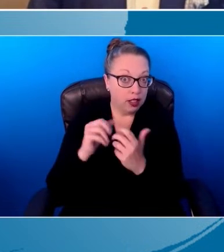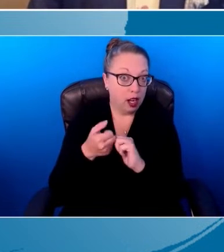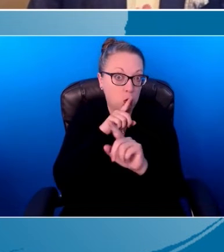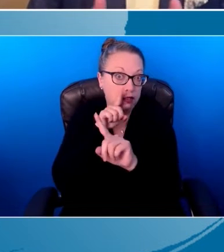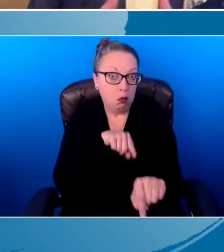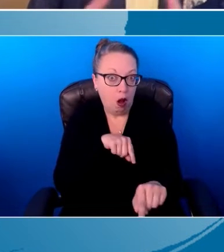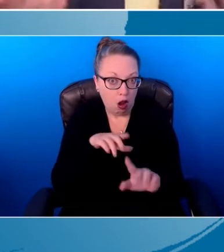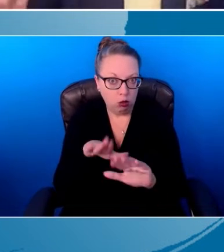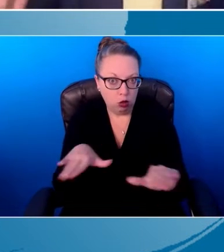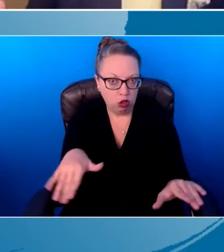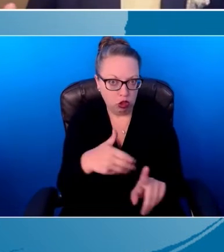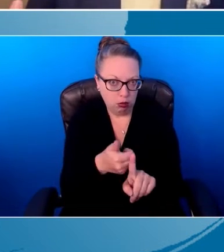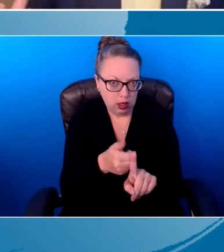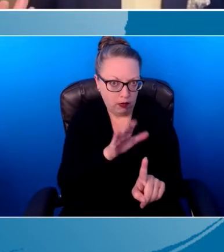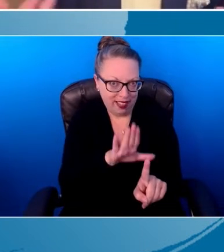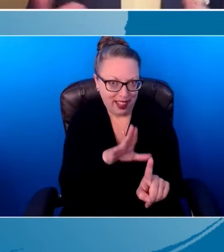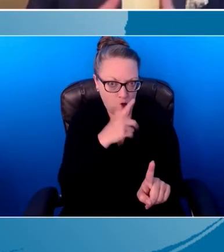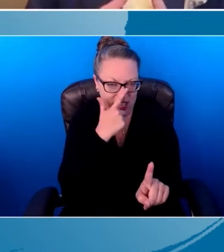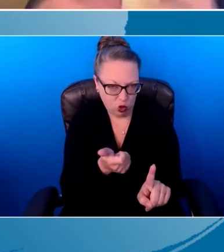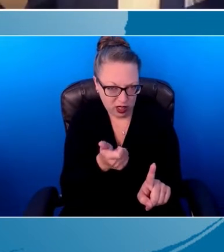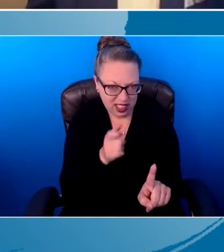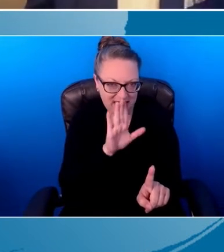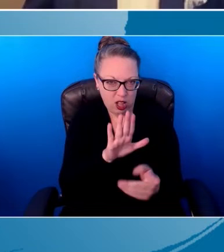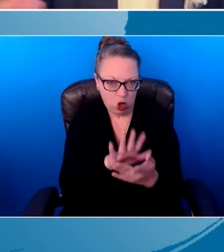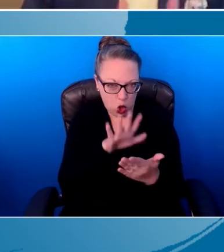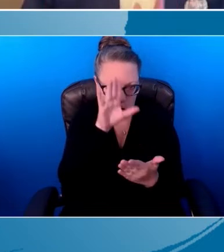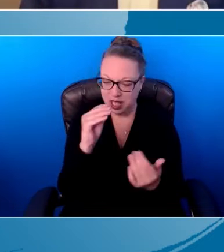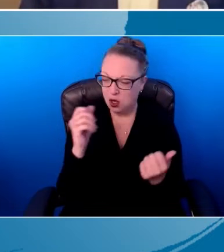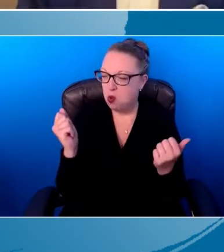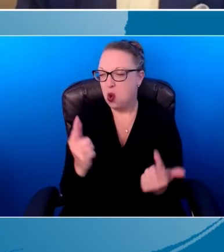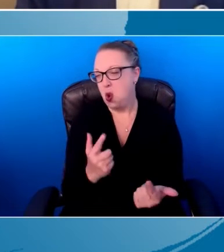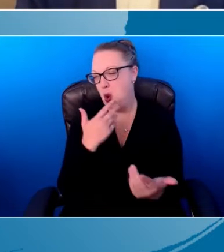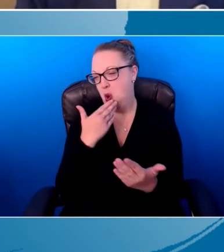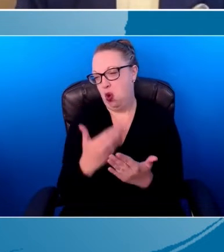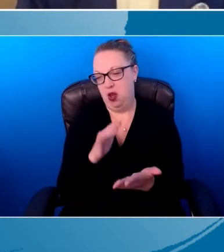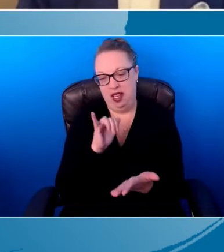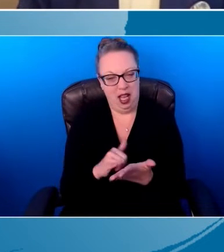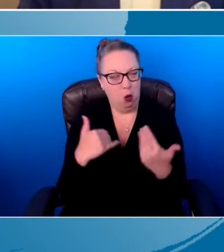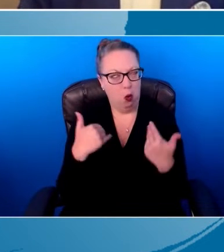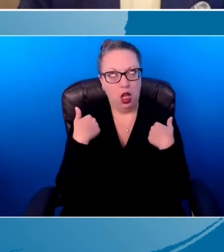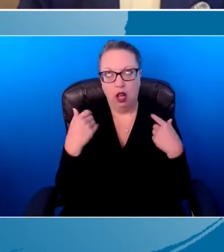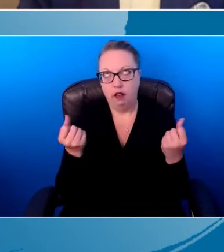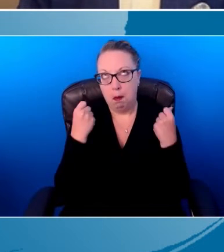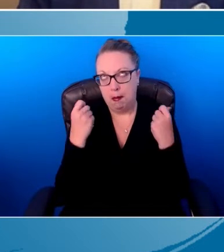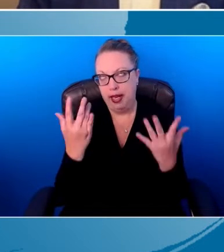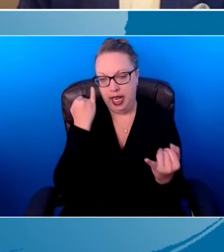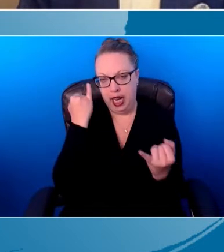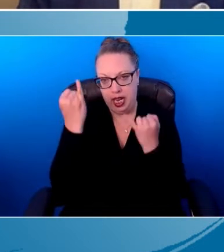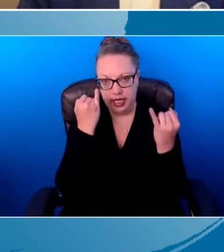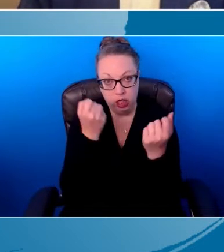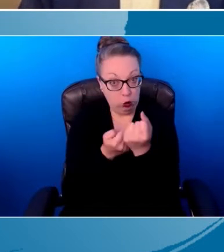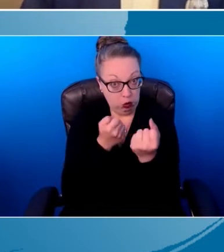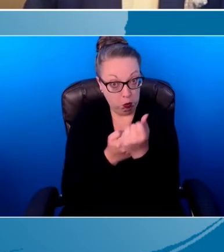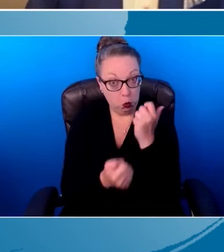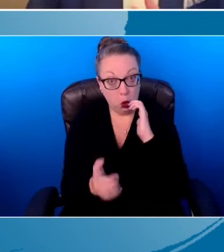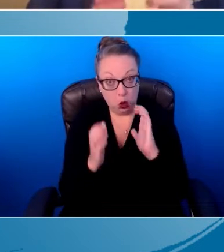learning. And that's what we're all good at. We have lots and lots of strategies, don't we, for supporting children's communication.